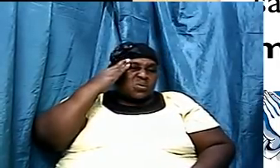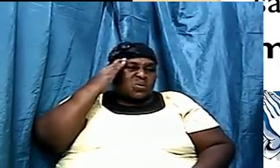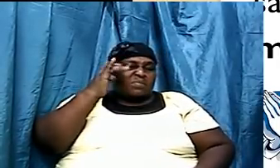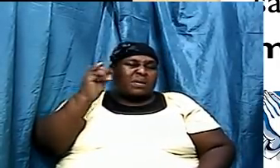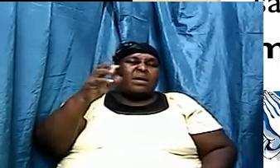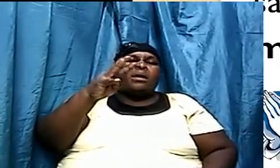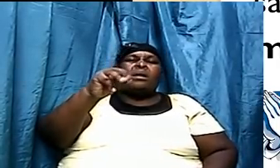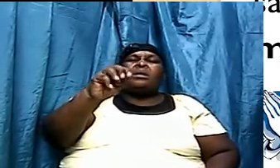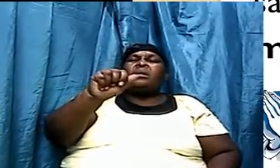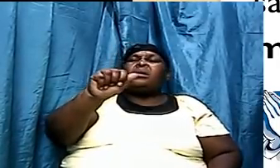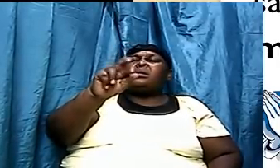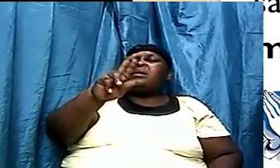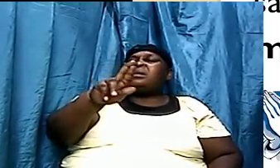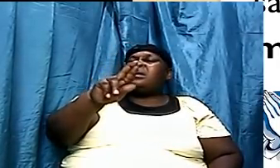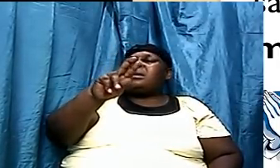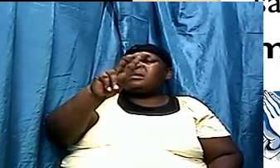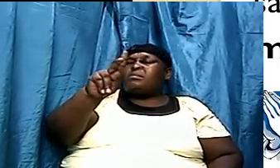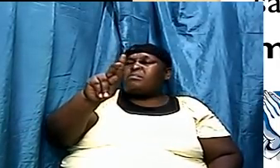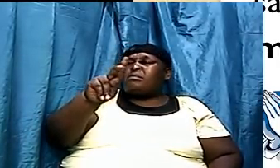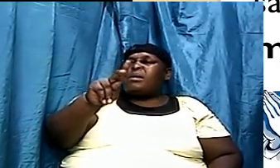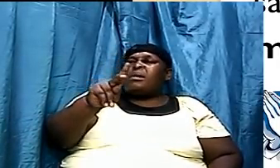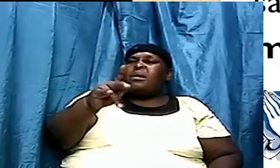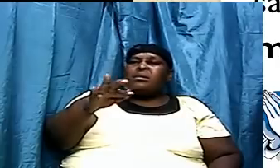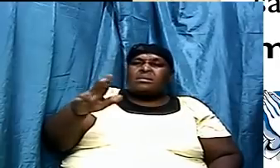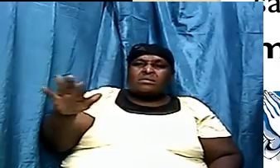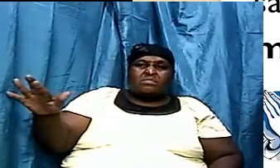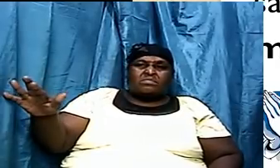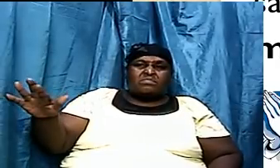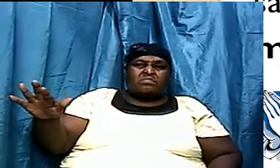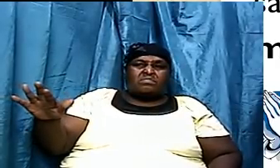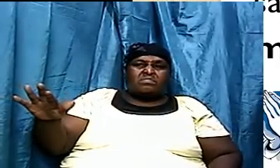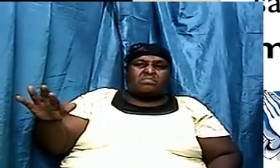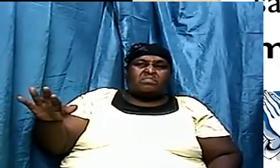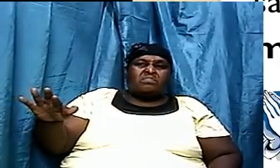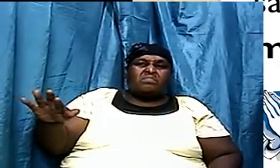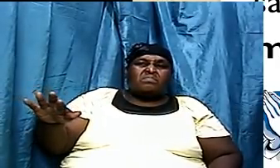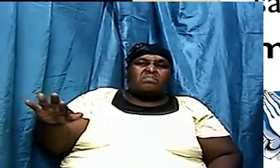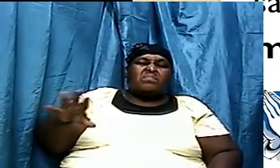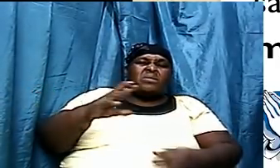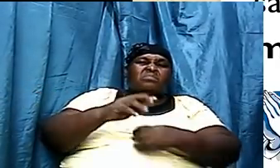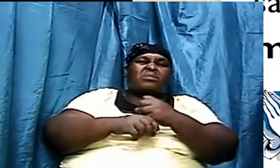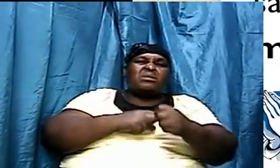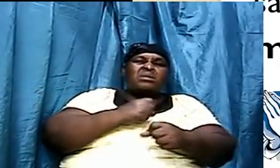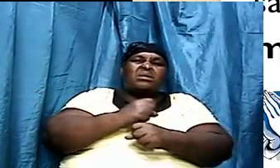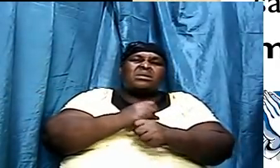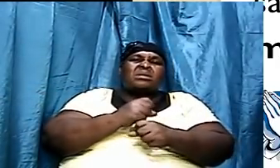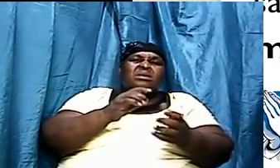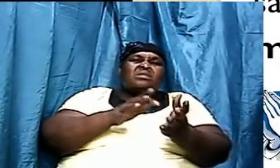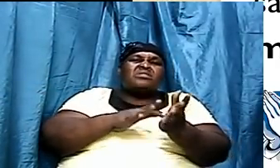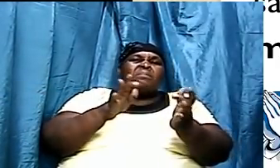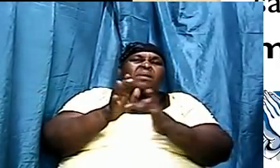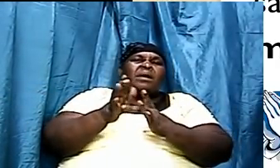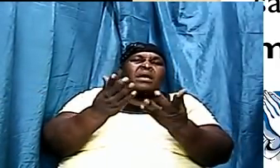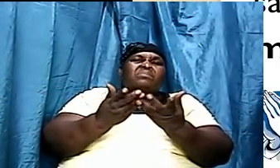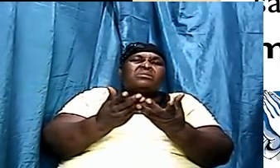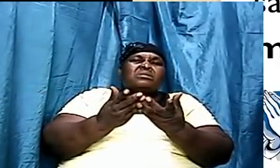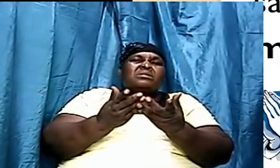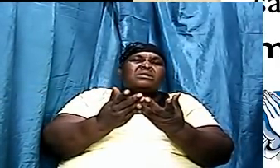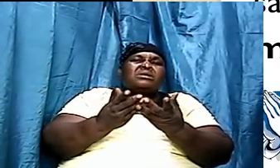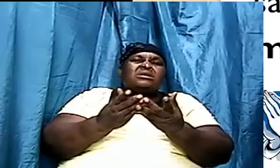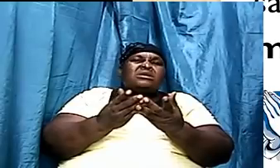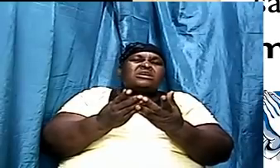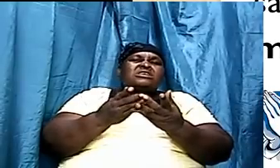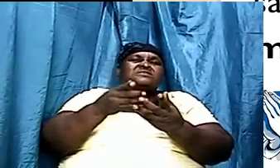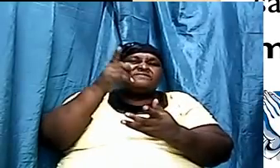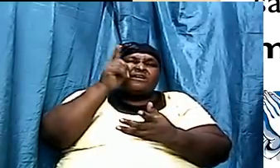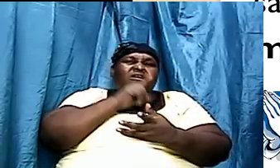heard of Mark Twain before, 1835 to 1910, said the Bible is a mass of fables and traditions,